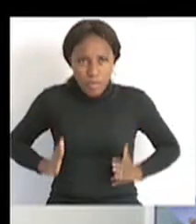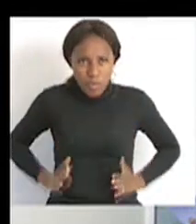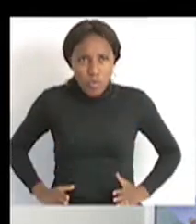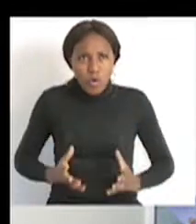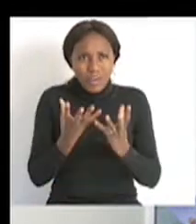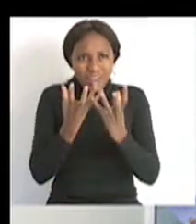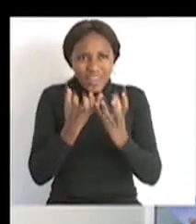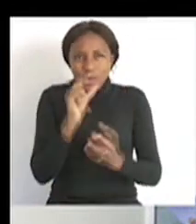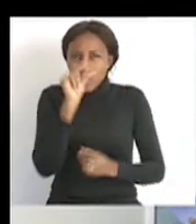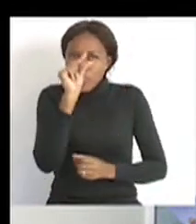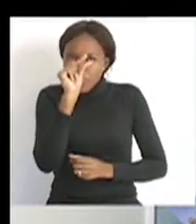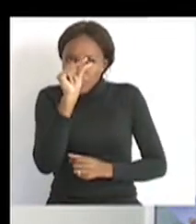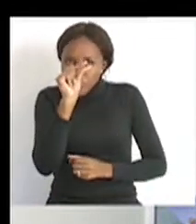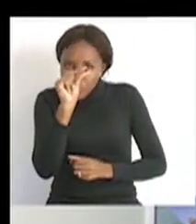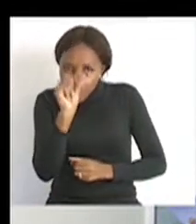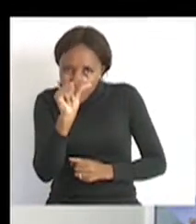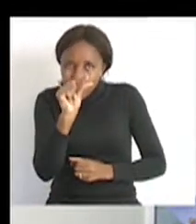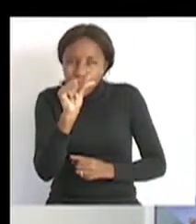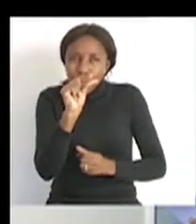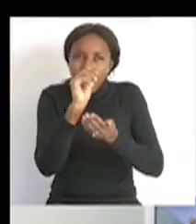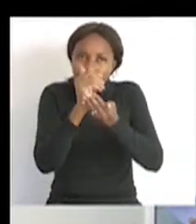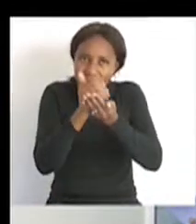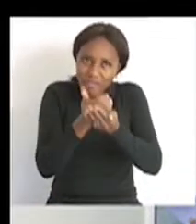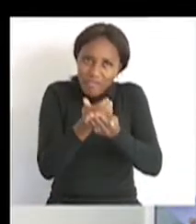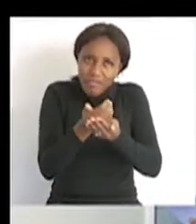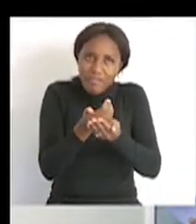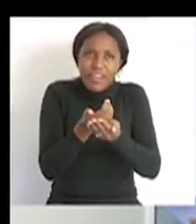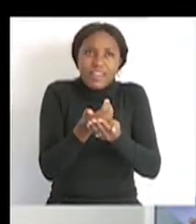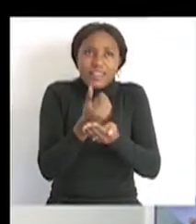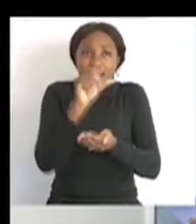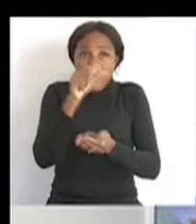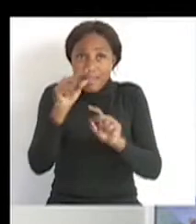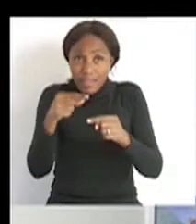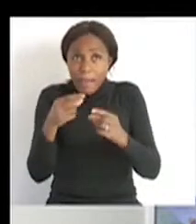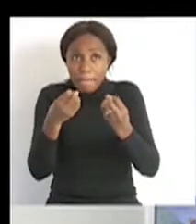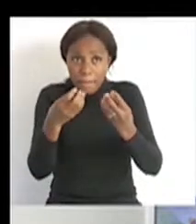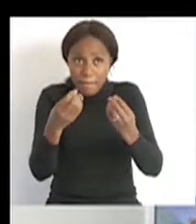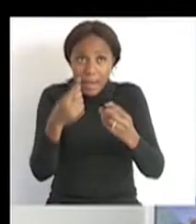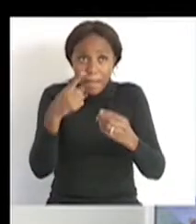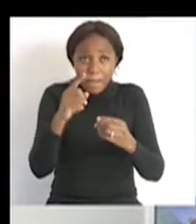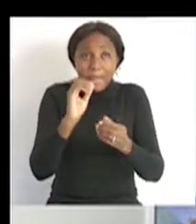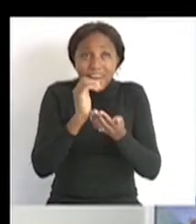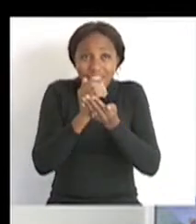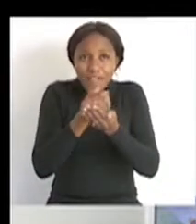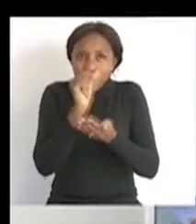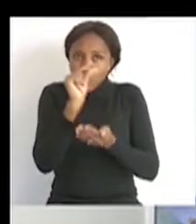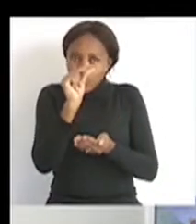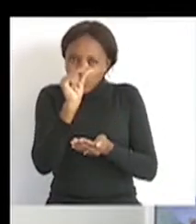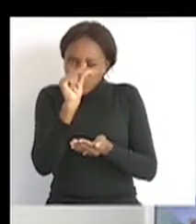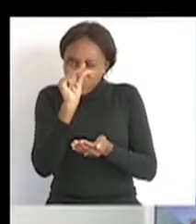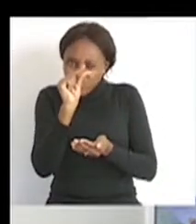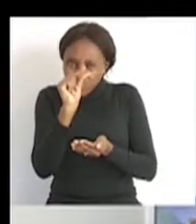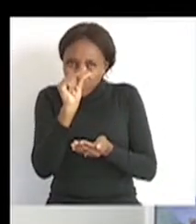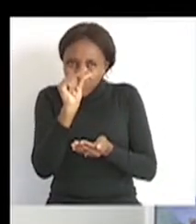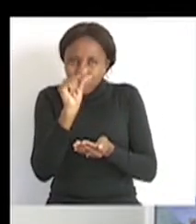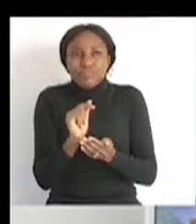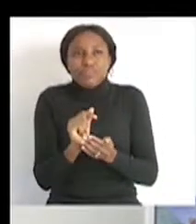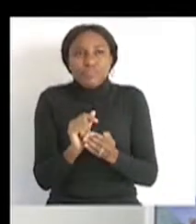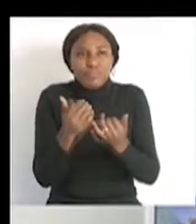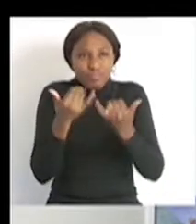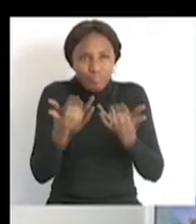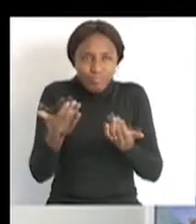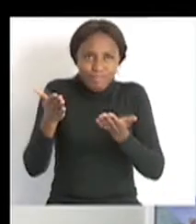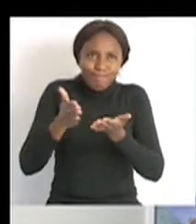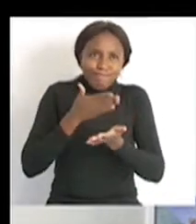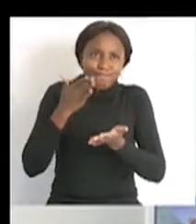but you need a little bit less of fats than you need of, for example, proteins and carbohydrates. So let's quickly take a look on